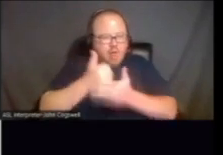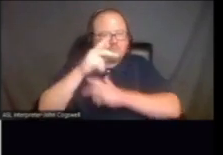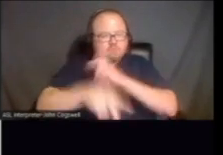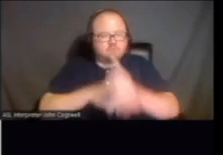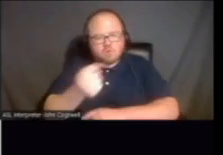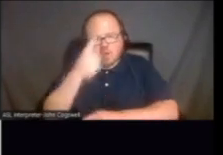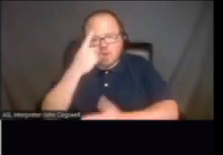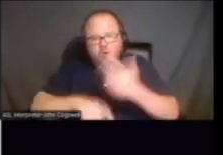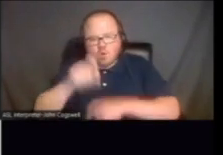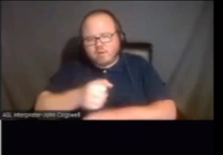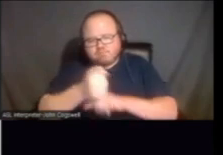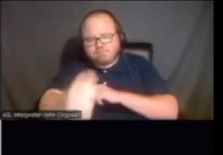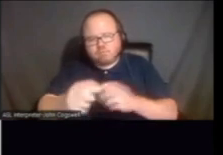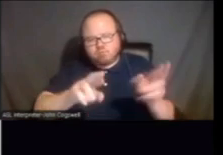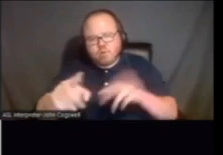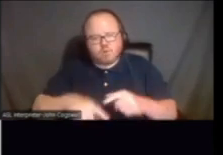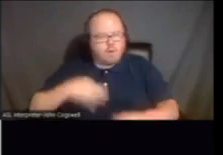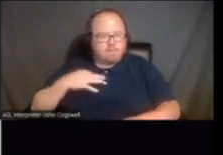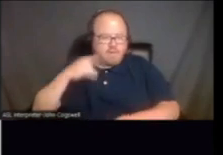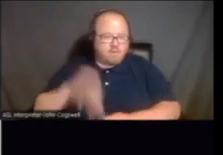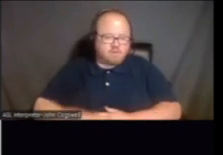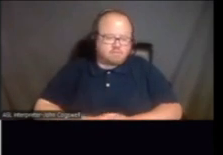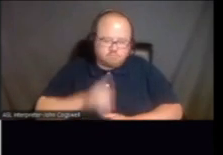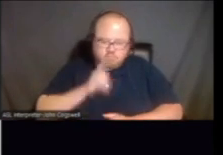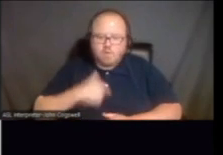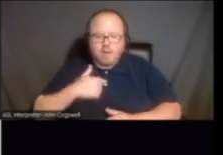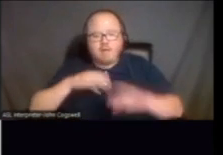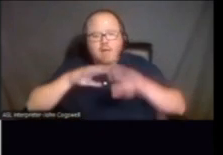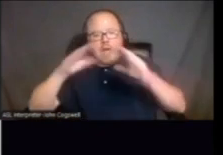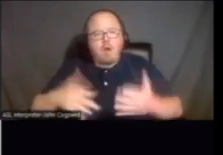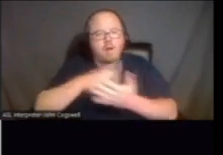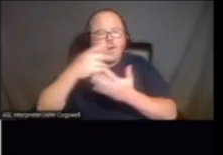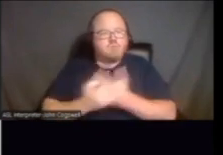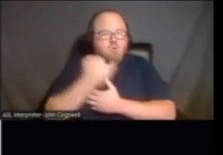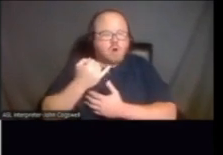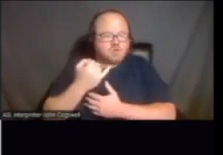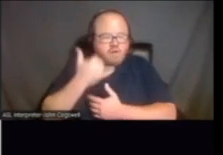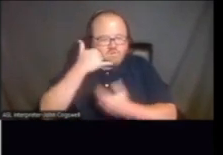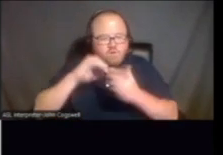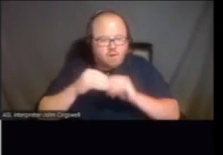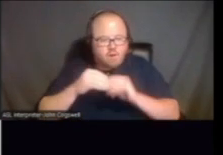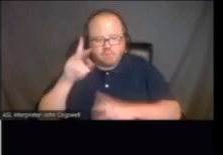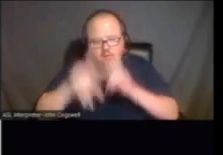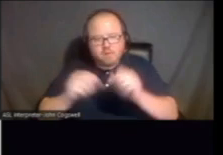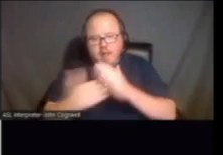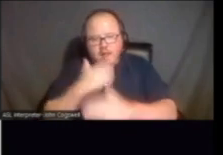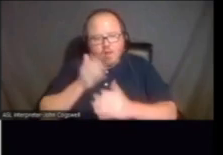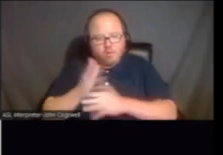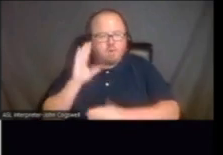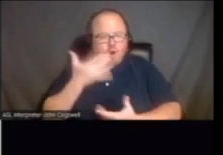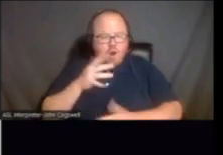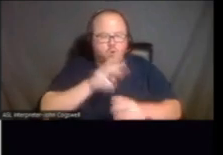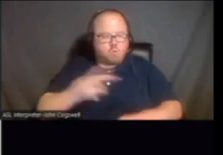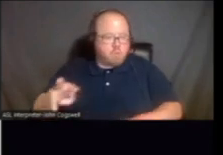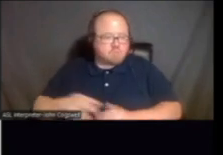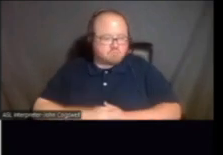need to have in place to apply for? So certainly. And we also have a housing project line that people can access through our website. So feel